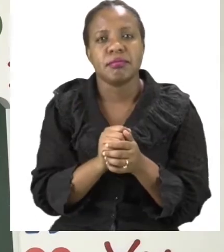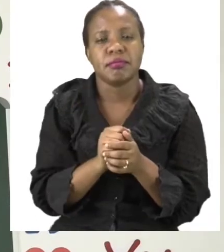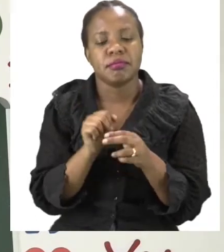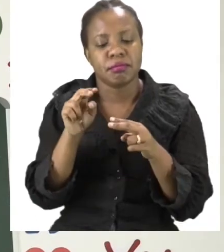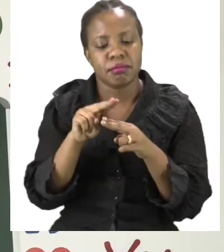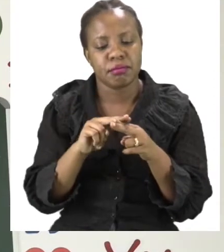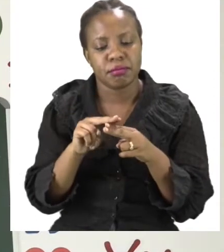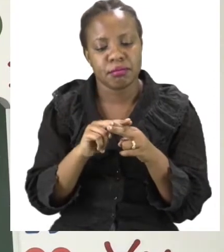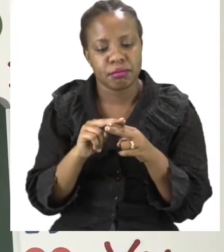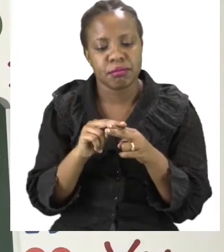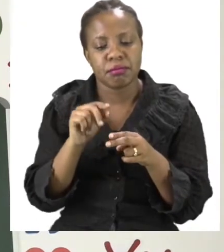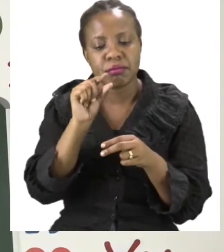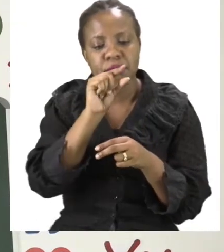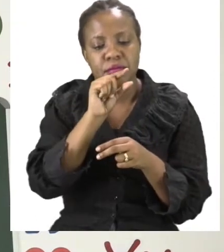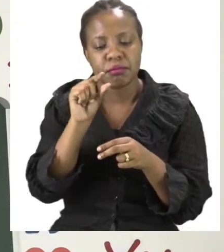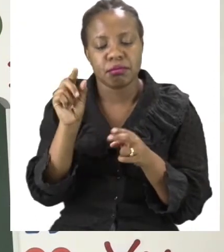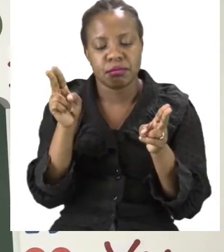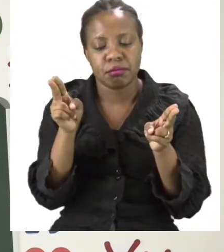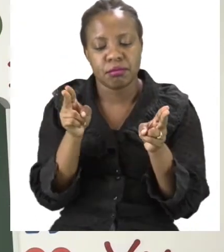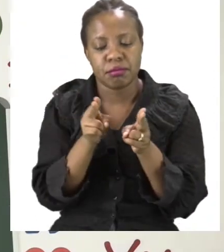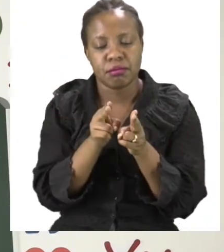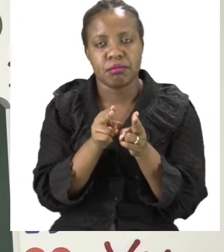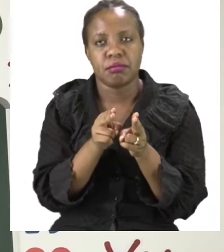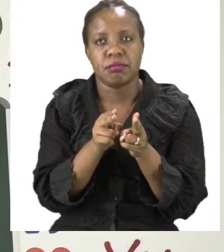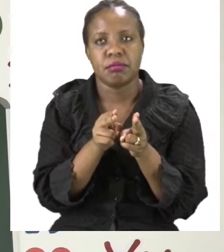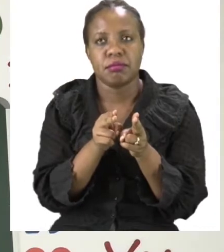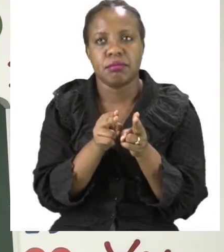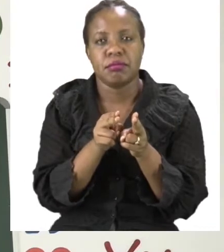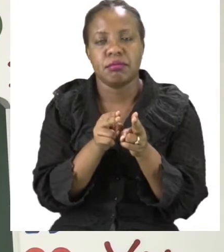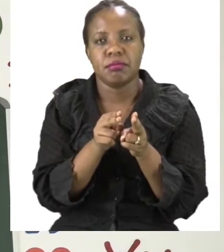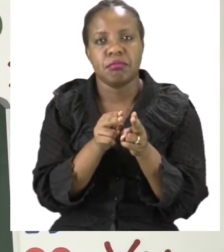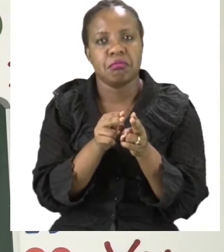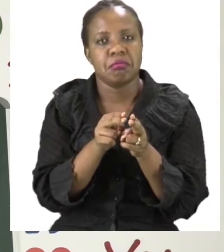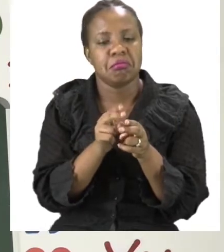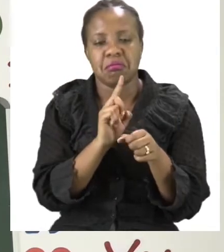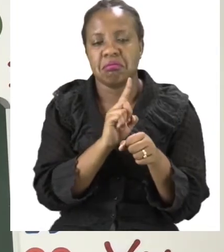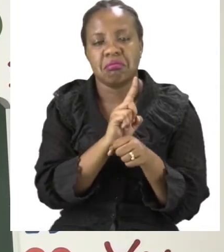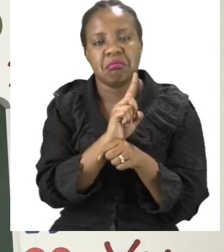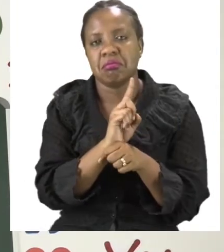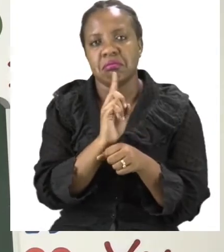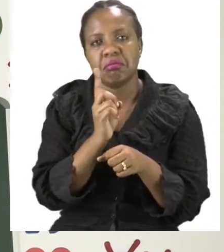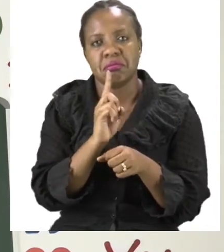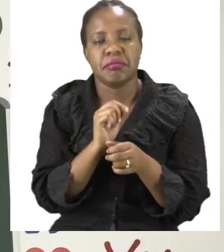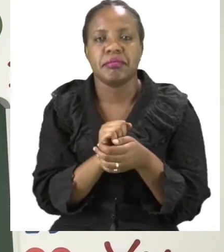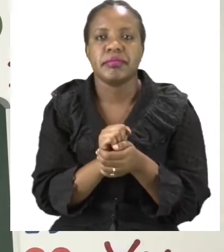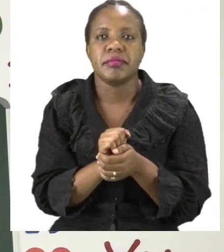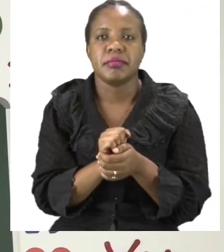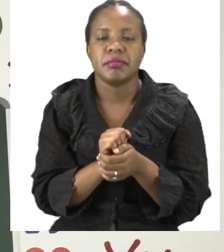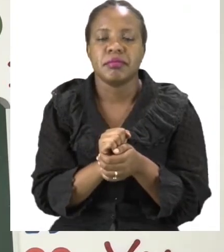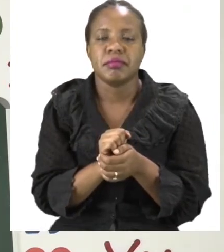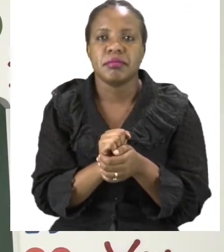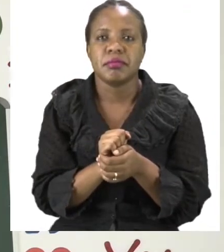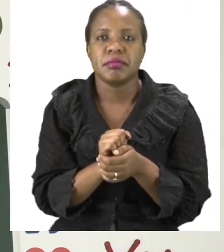used when we are trying to make words smaller. So we cannot use the first one. The second one